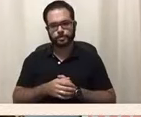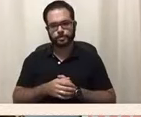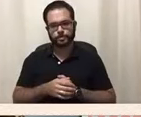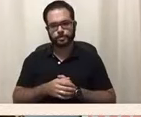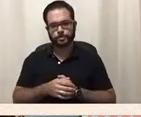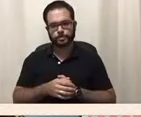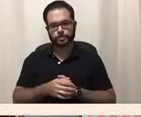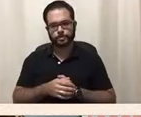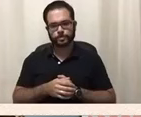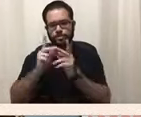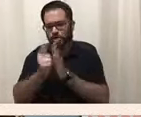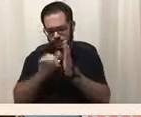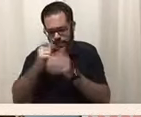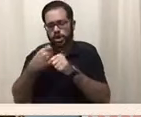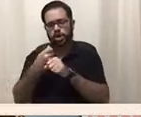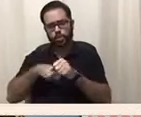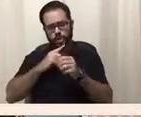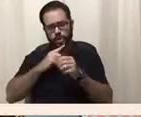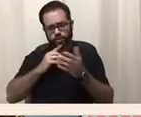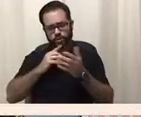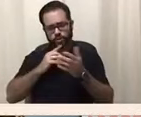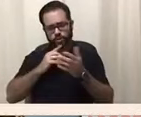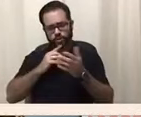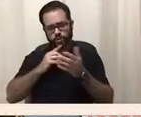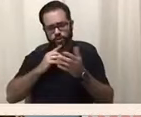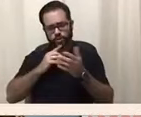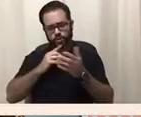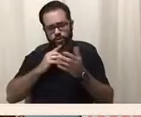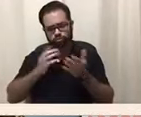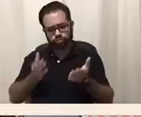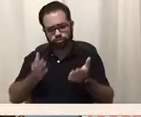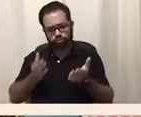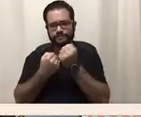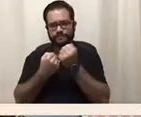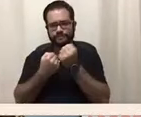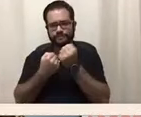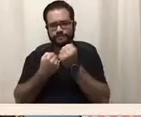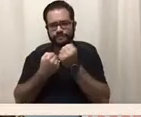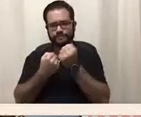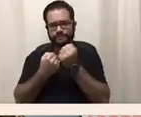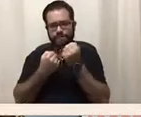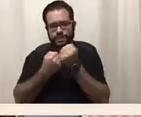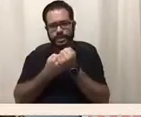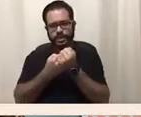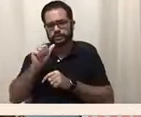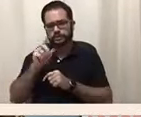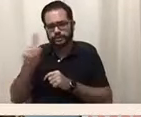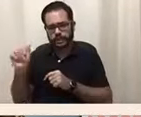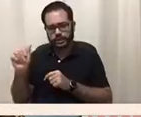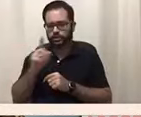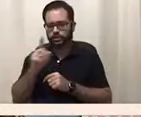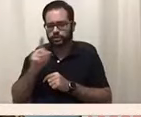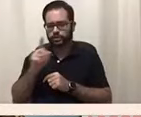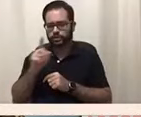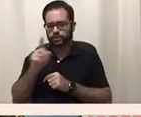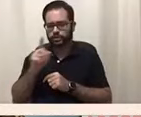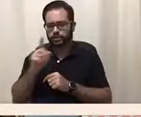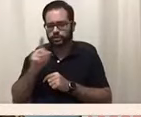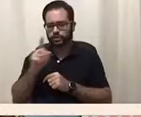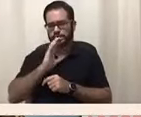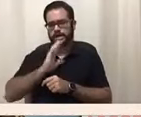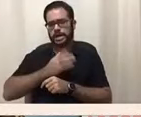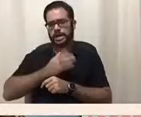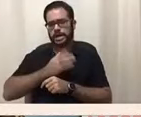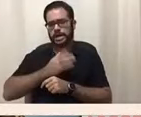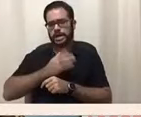with disability. It's really up to us to be in everybody else's faces telling them what needs to be done